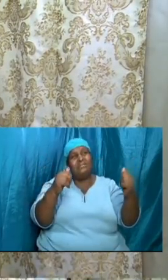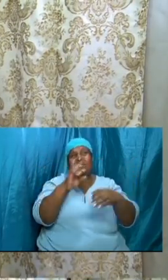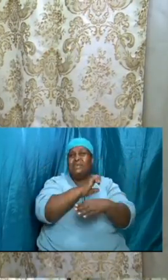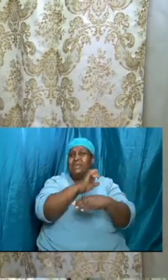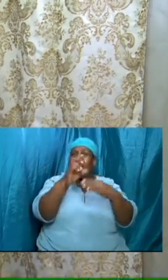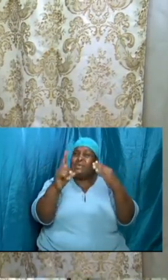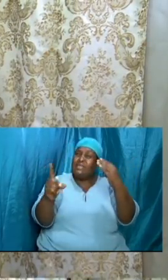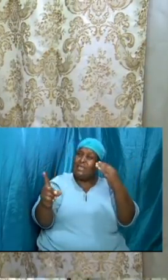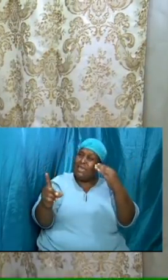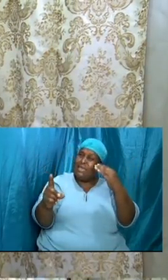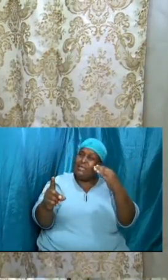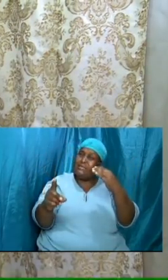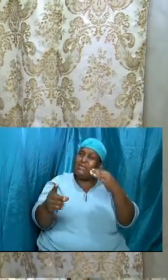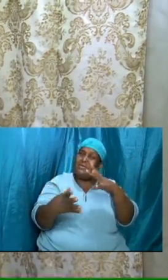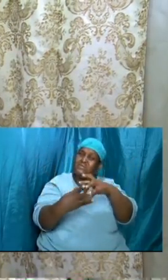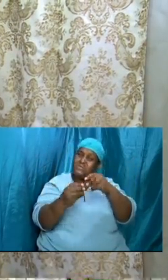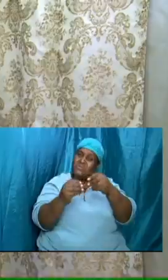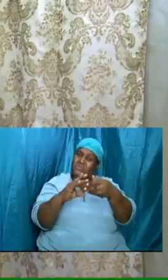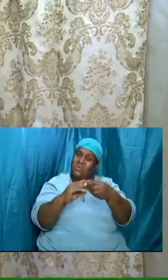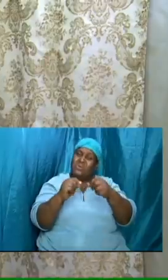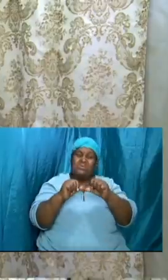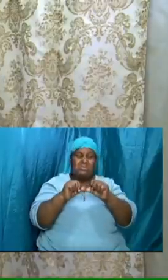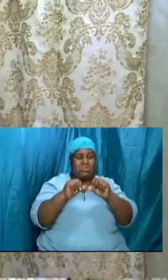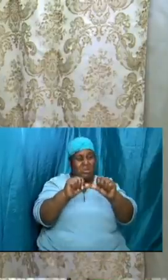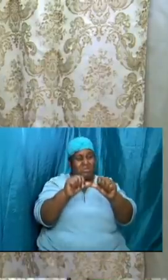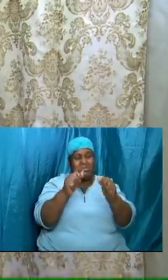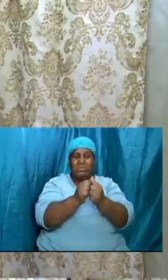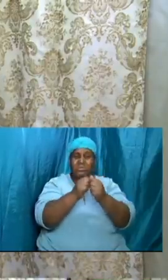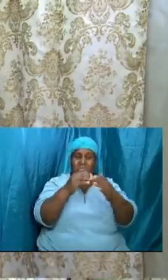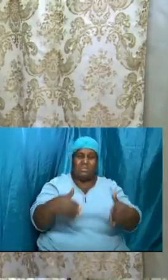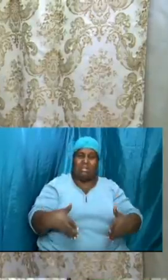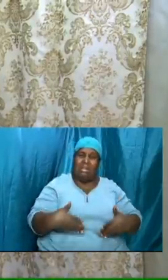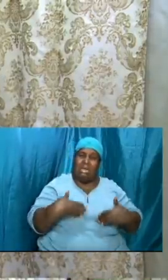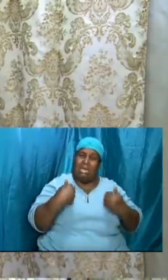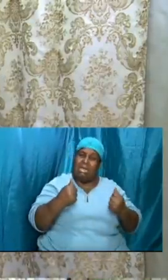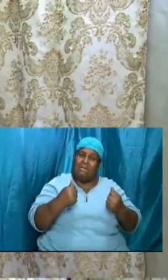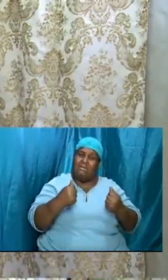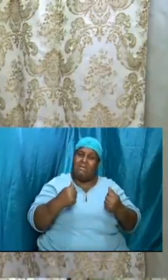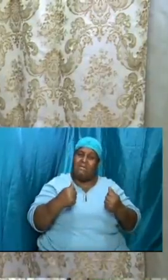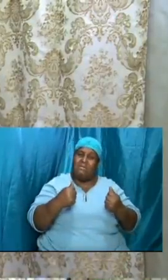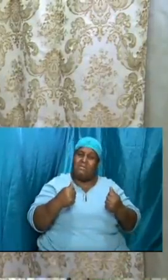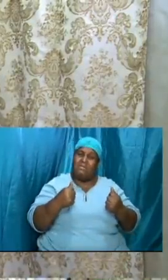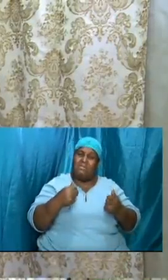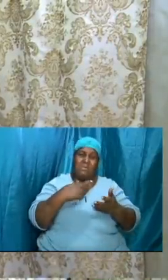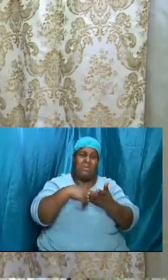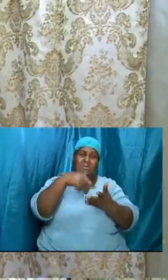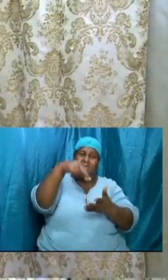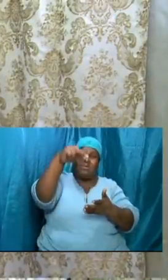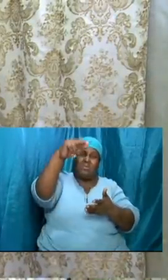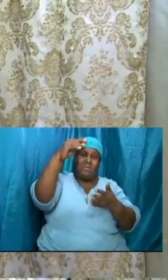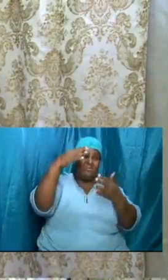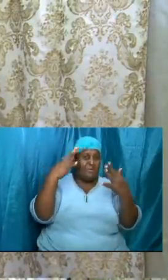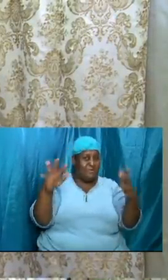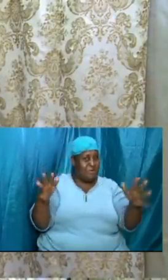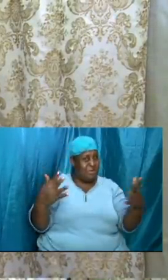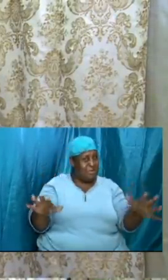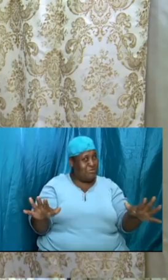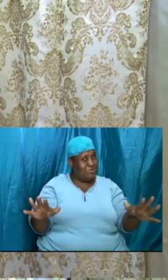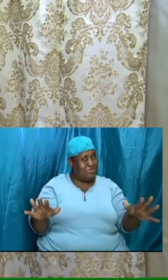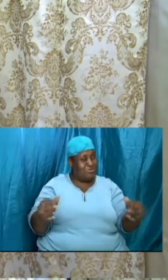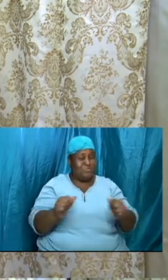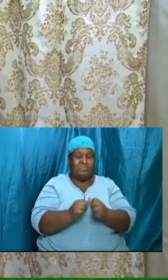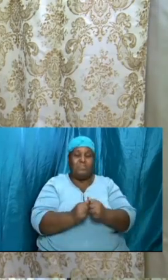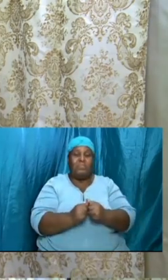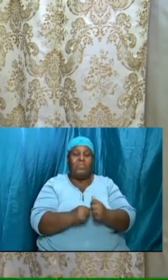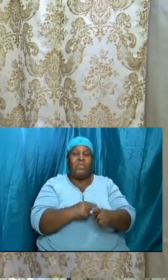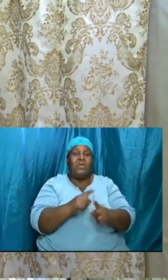just move on with life right after the rapture but no that is not how it is after the rapture we